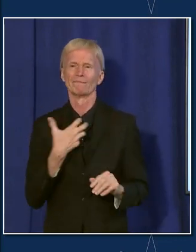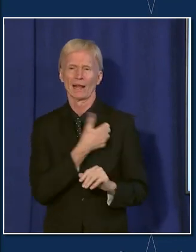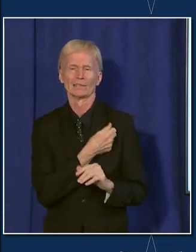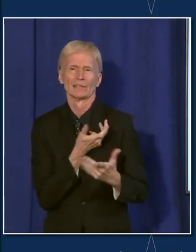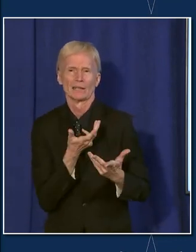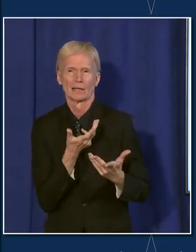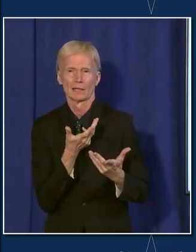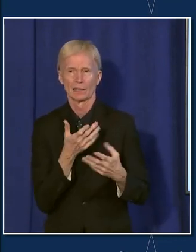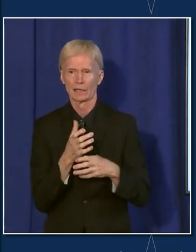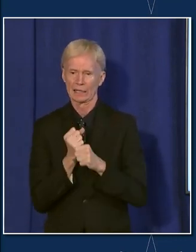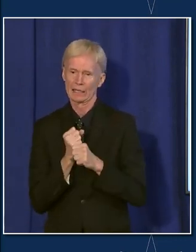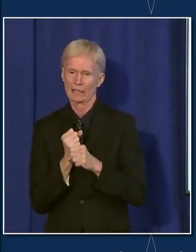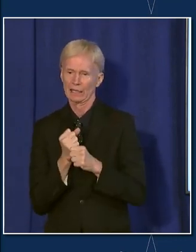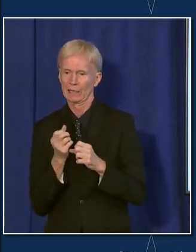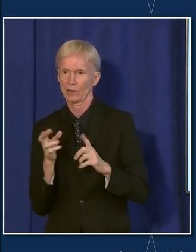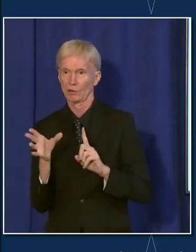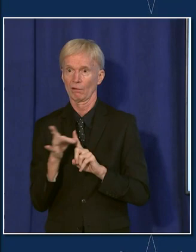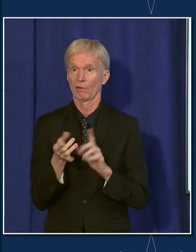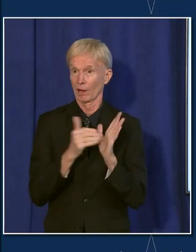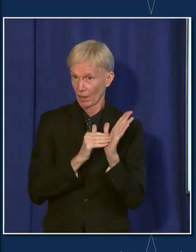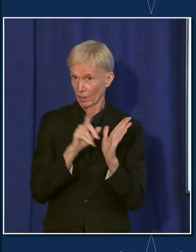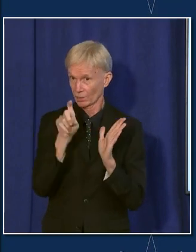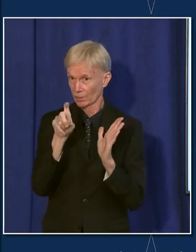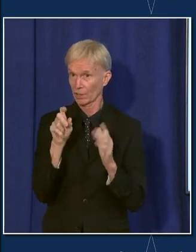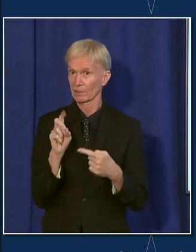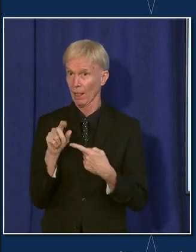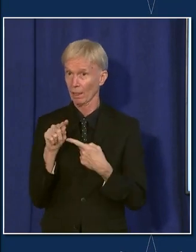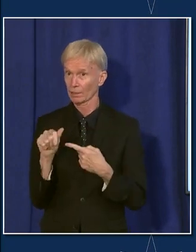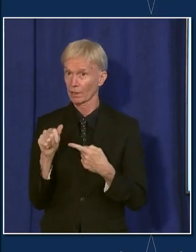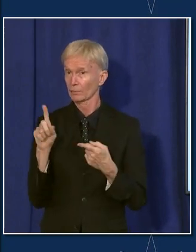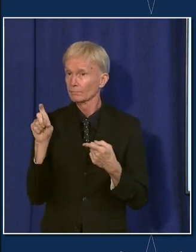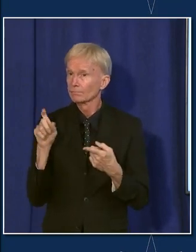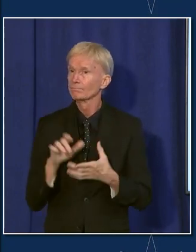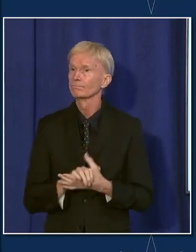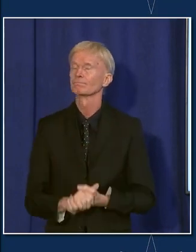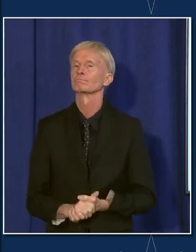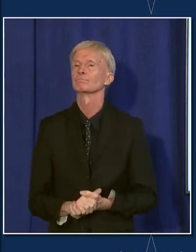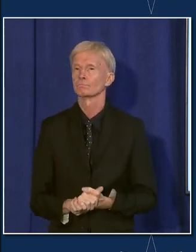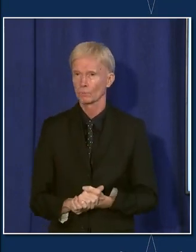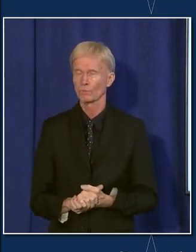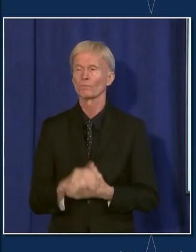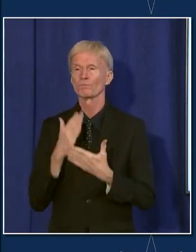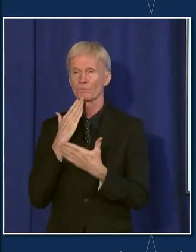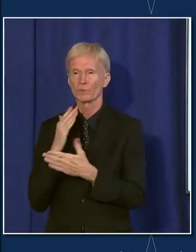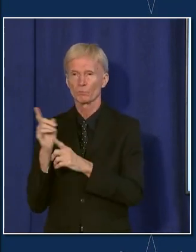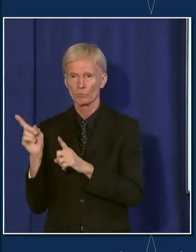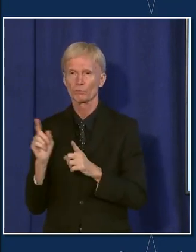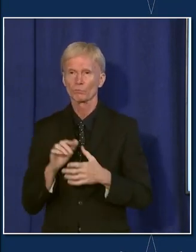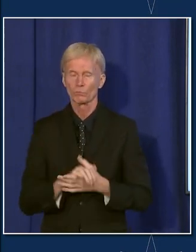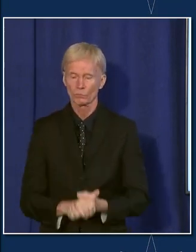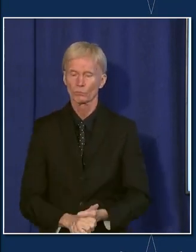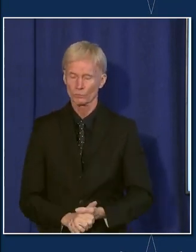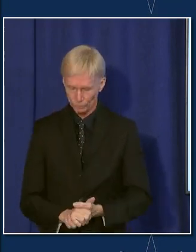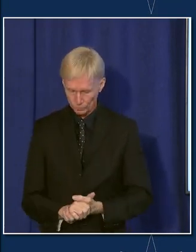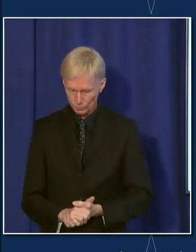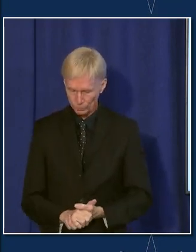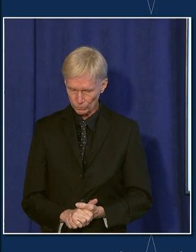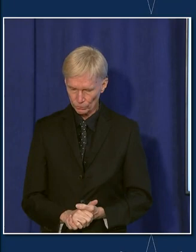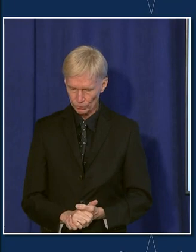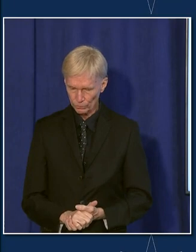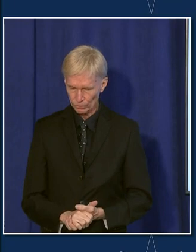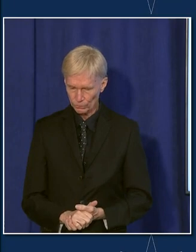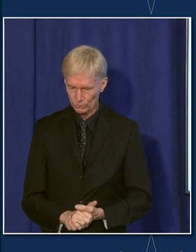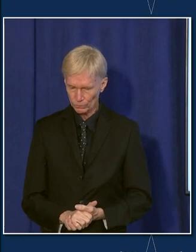might get reinfected or infected with Delta? Yes, definitely. And thank you for repeating that. So, you know,